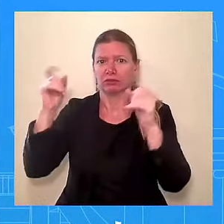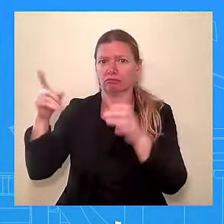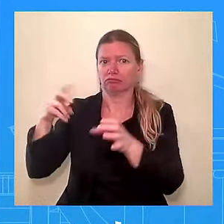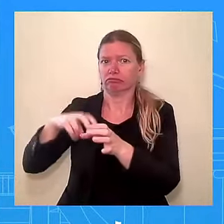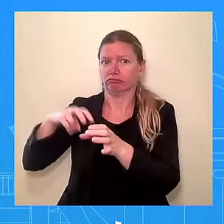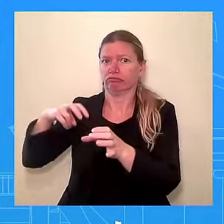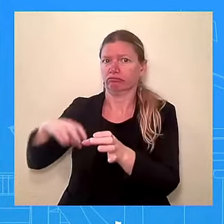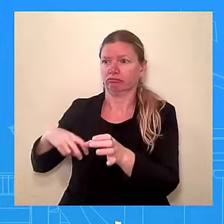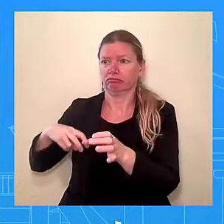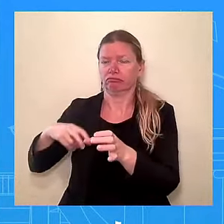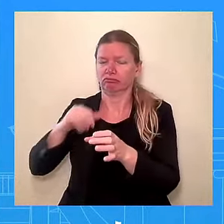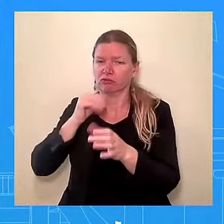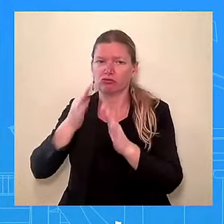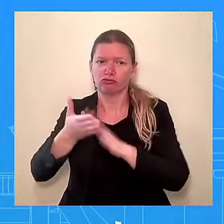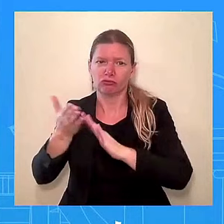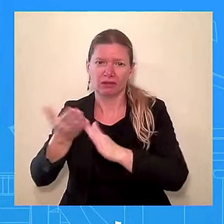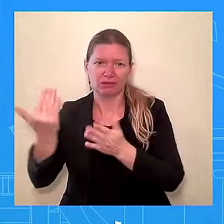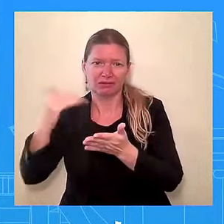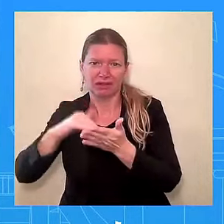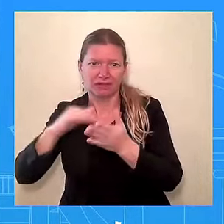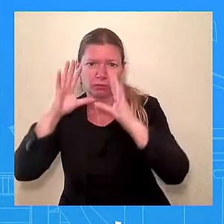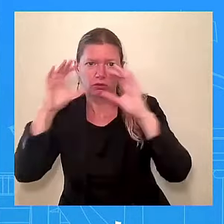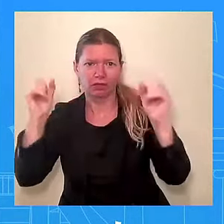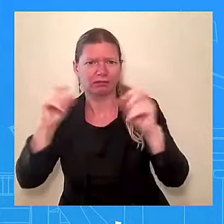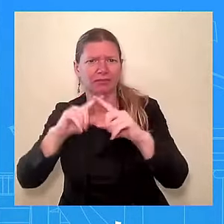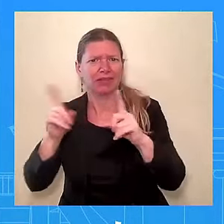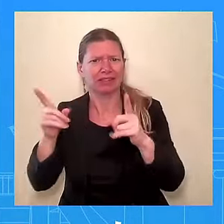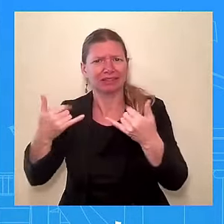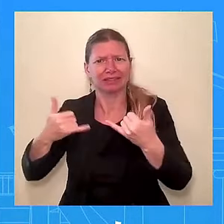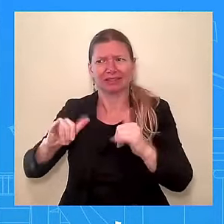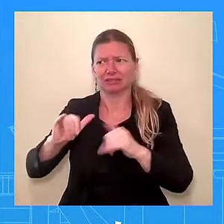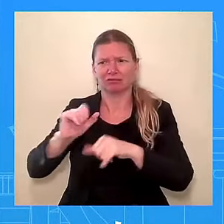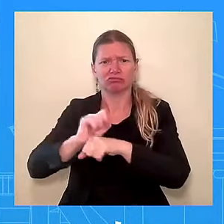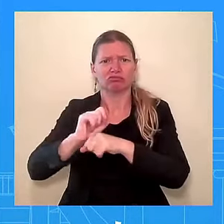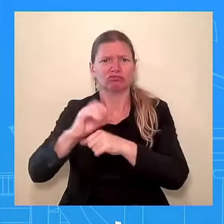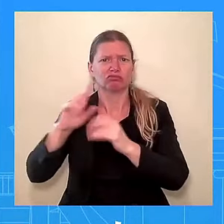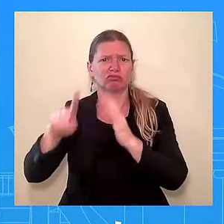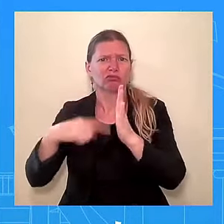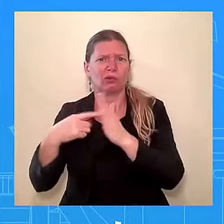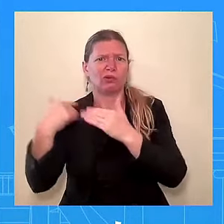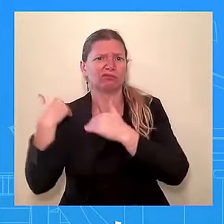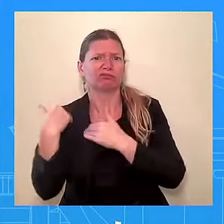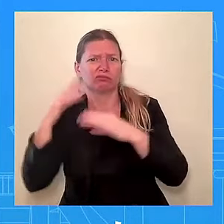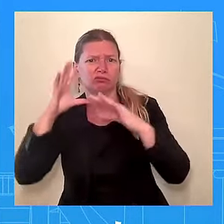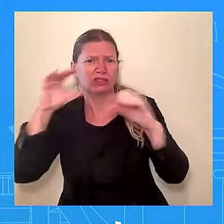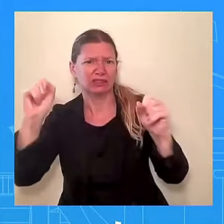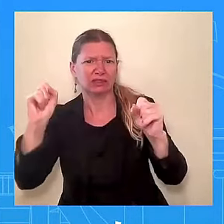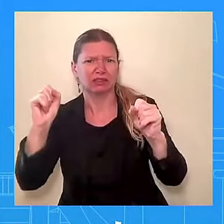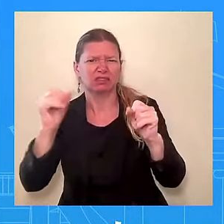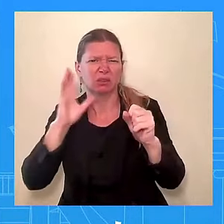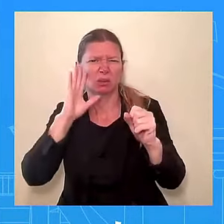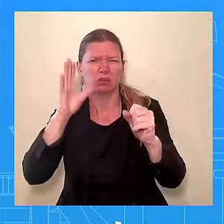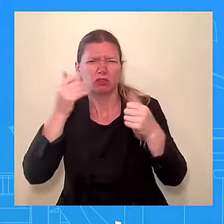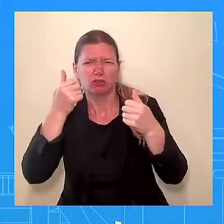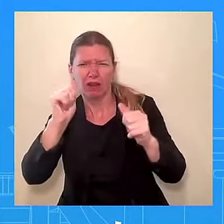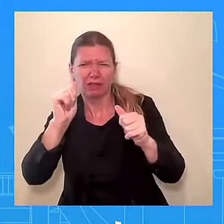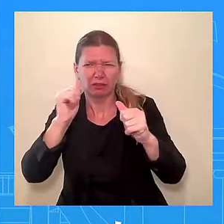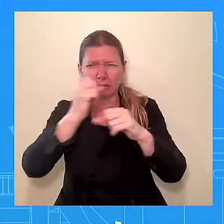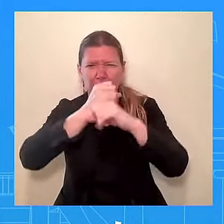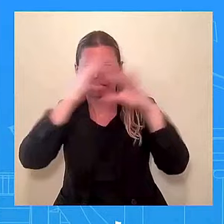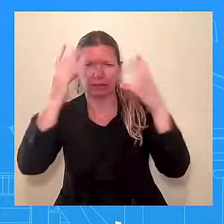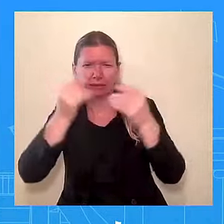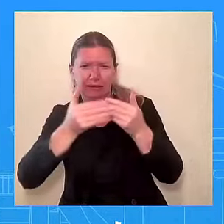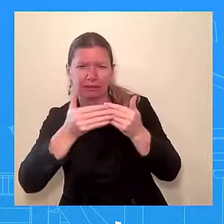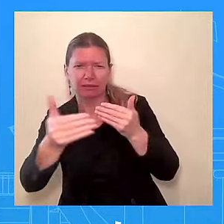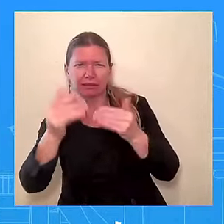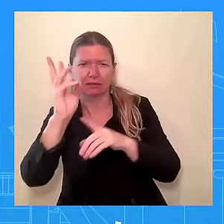And we're trying to figure out what the next six months are going to look like. But we are committed. The president is steadfast on continuing to build on the